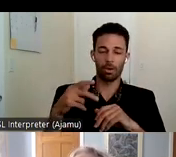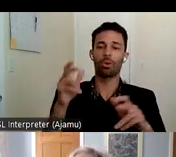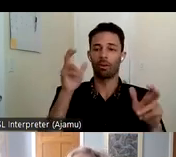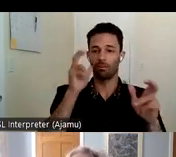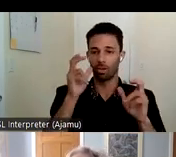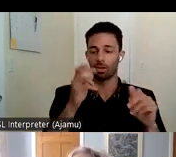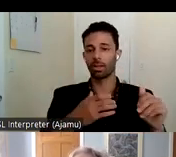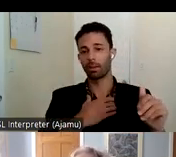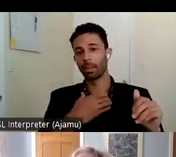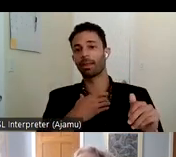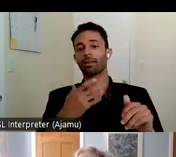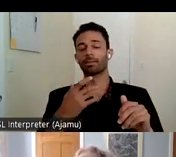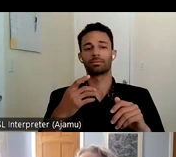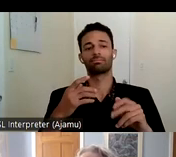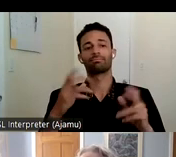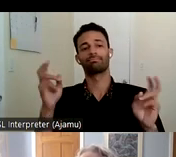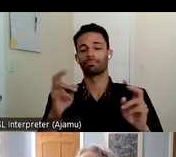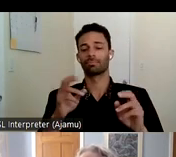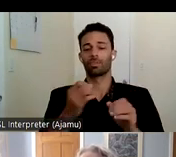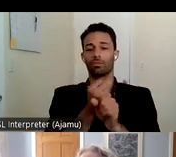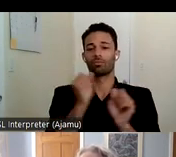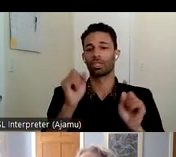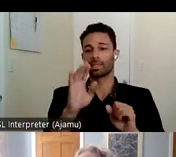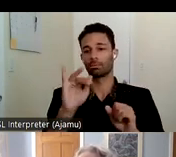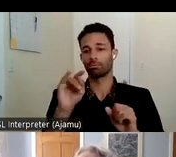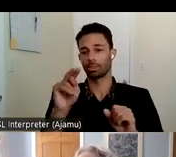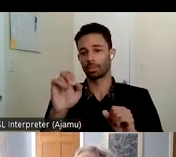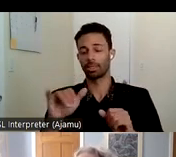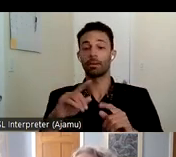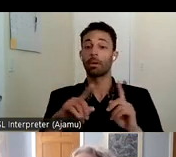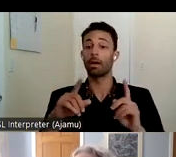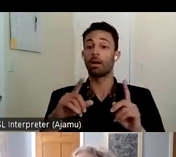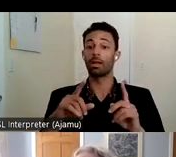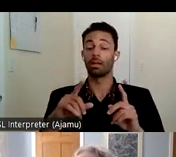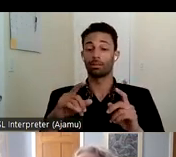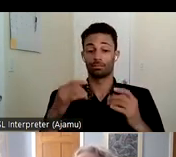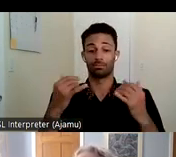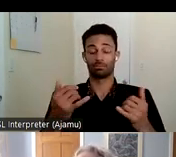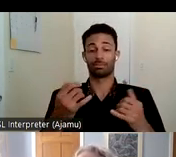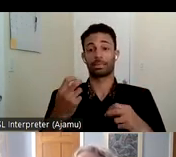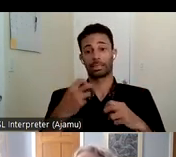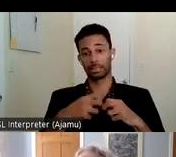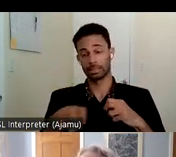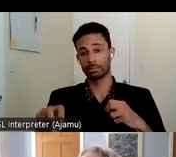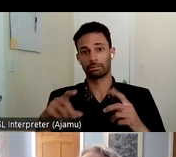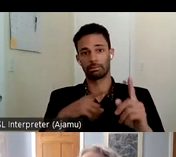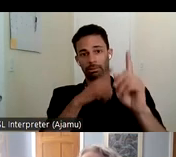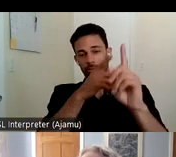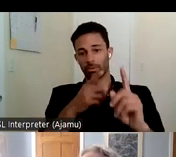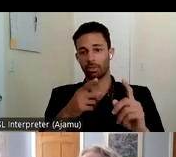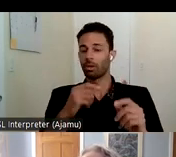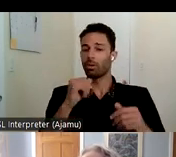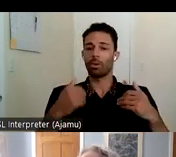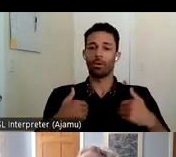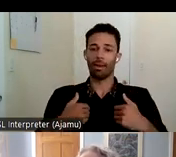free britney uh but part of make what makes this such a daunting task is that we don't have even very basic information